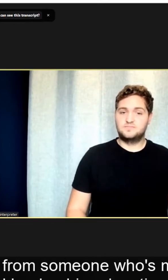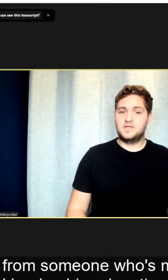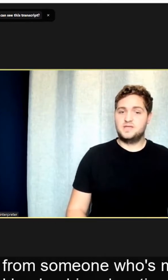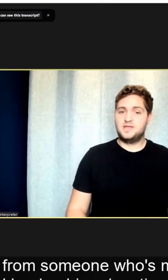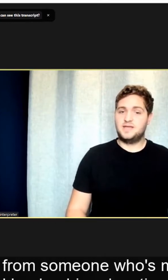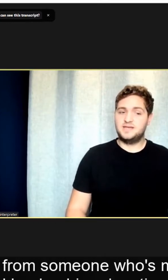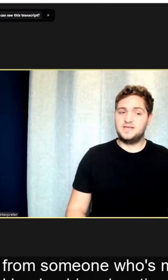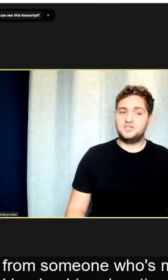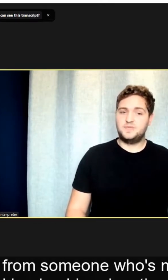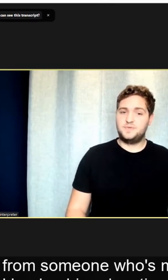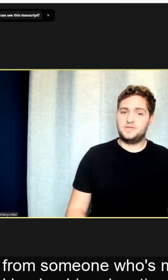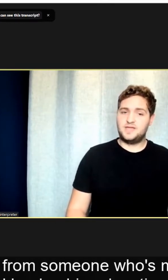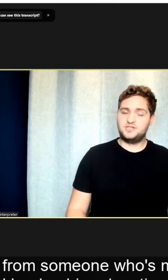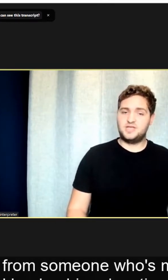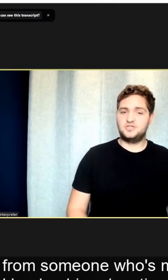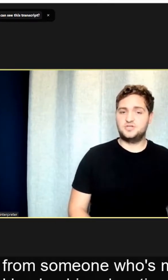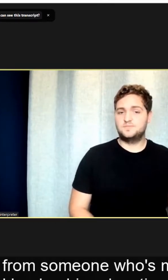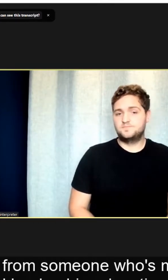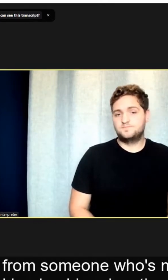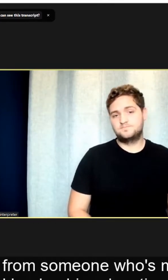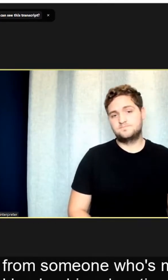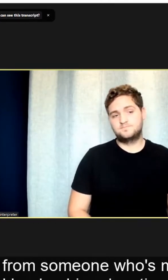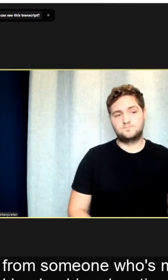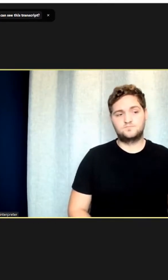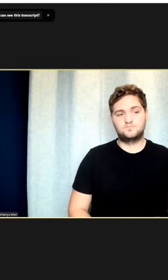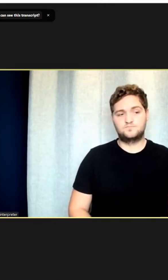and leadership education.